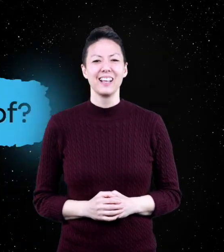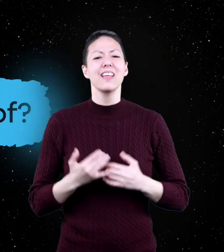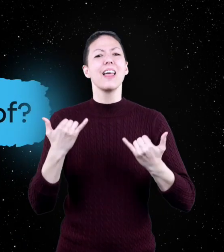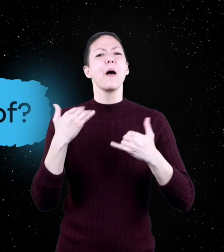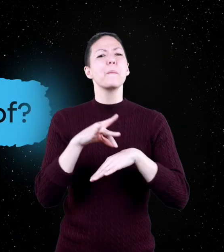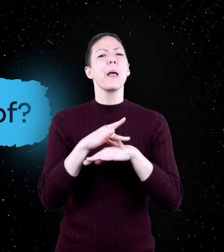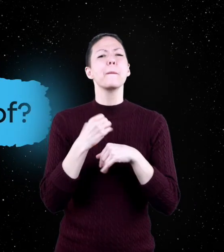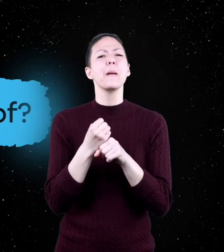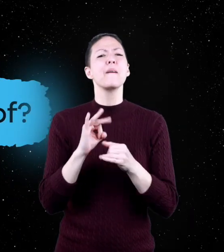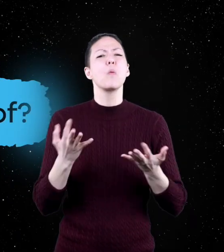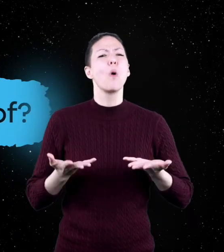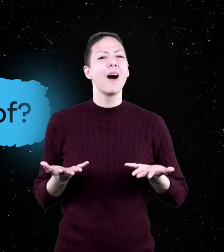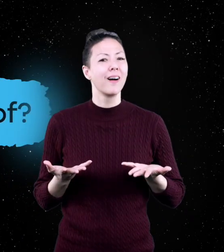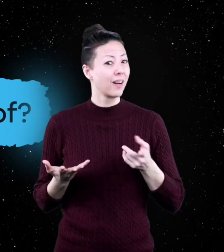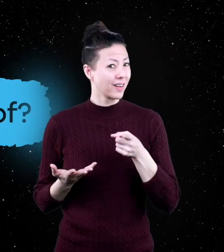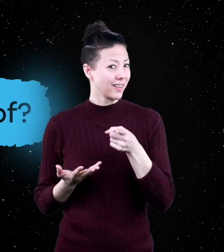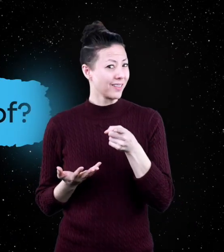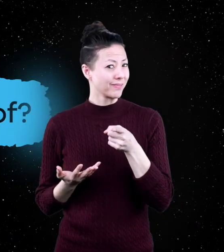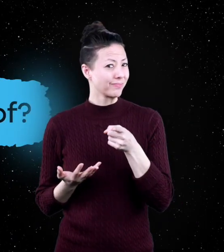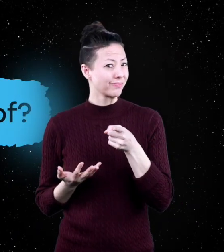What is a planet made of?